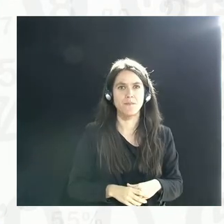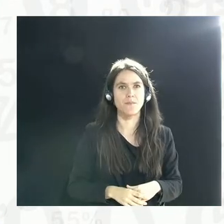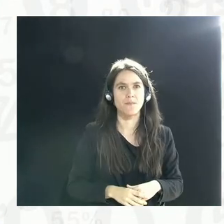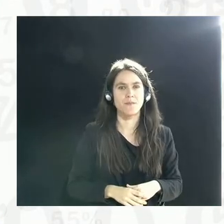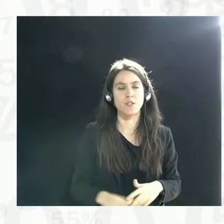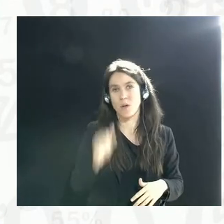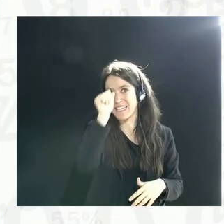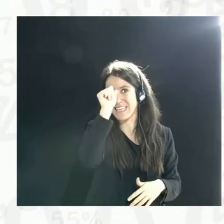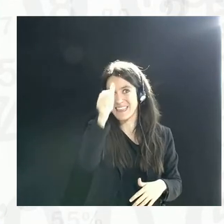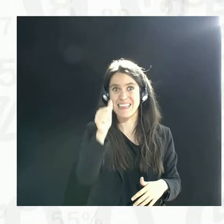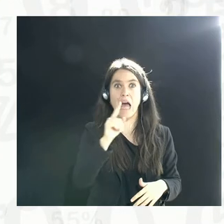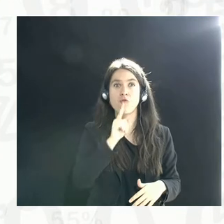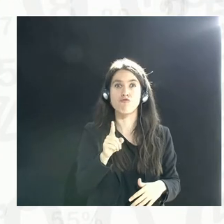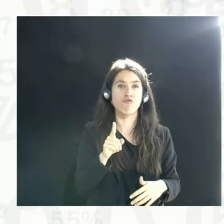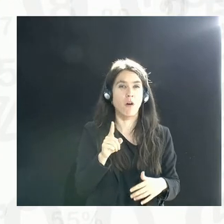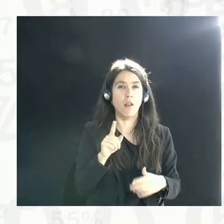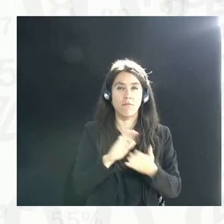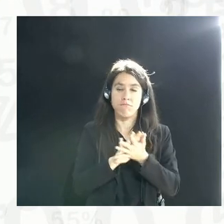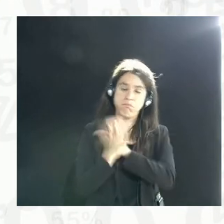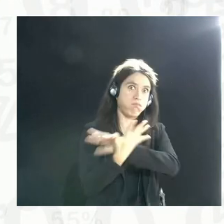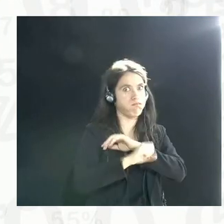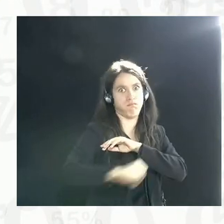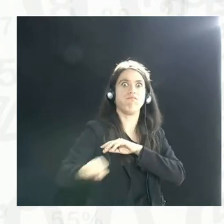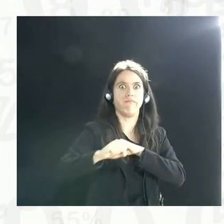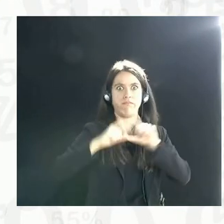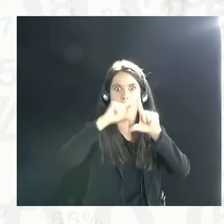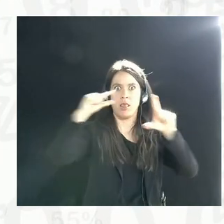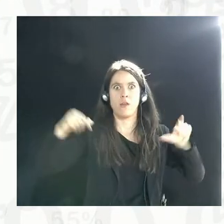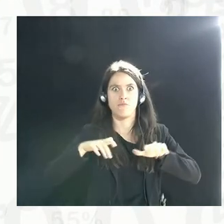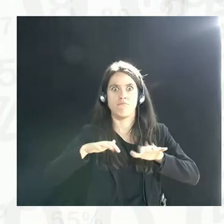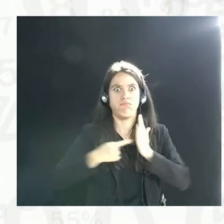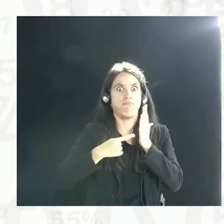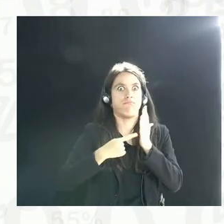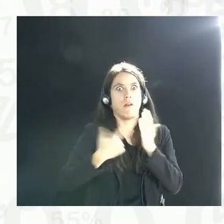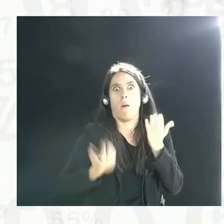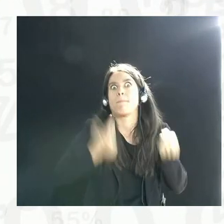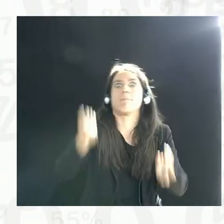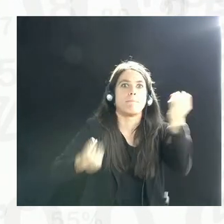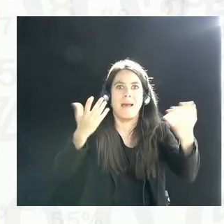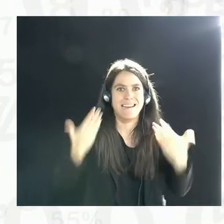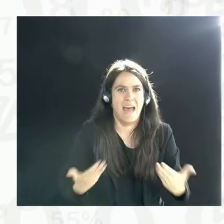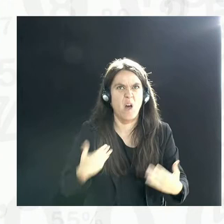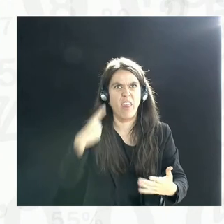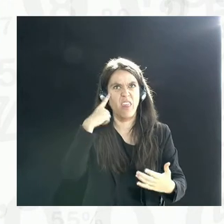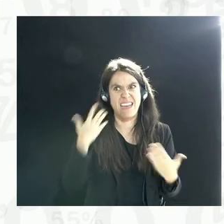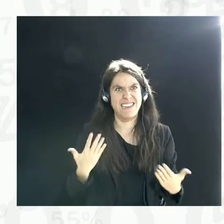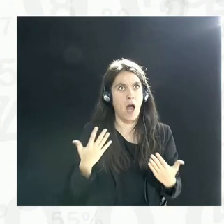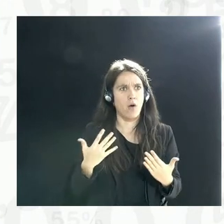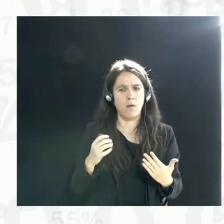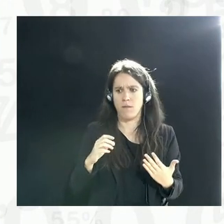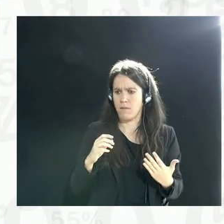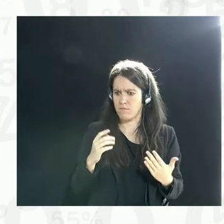undergone extremely rapid digitalization. For a time, and I think even currently, we are the fastest-growing